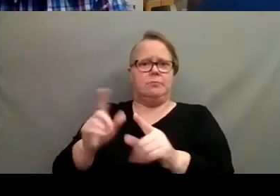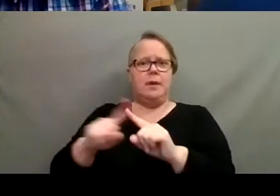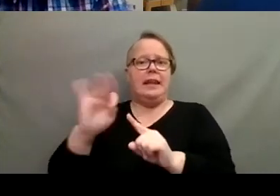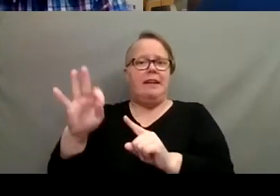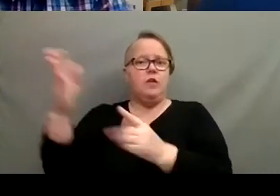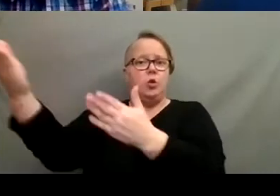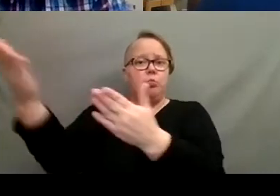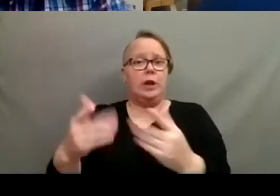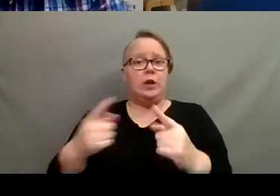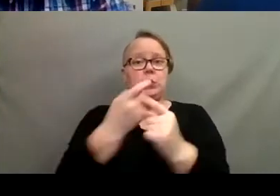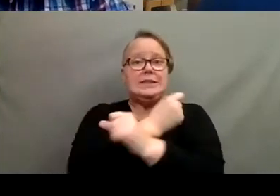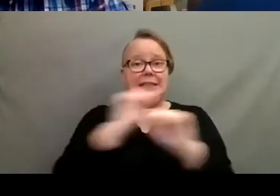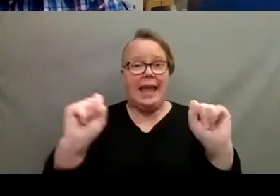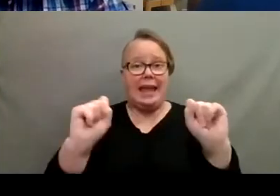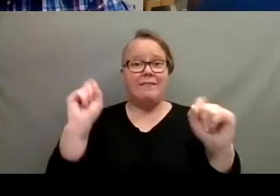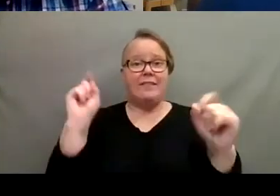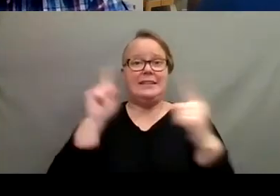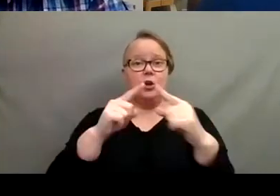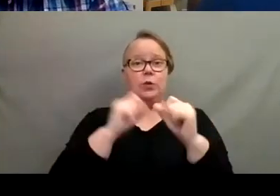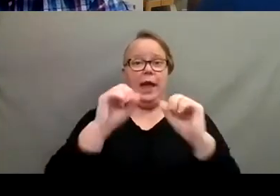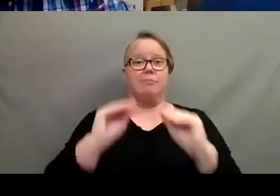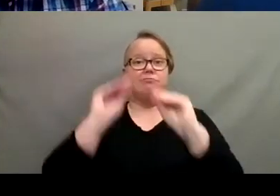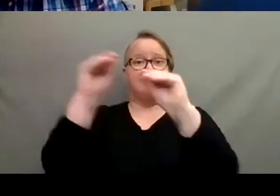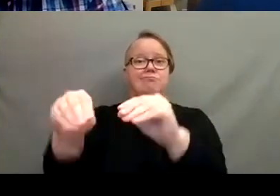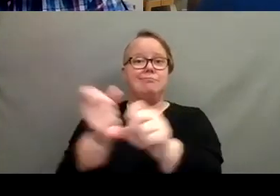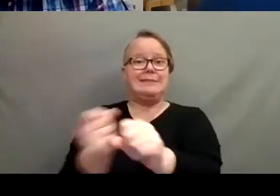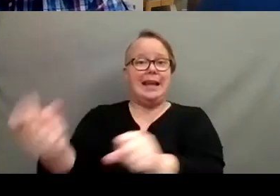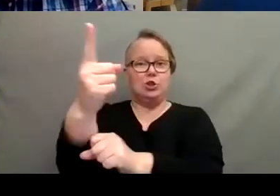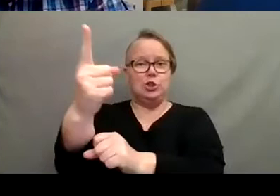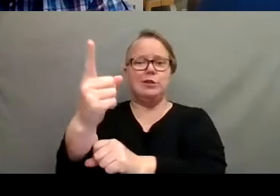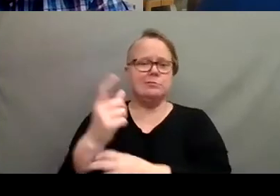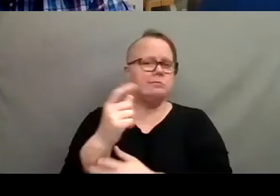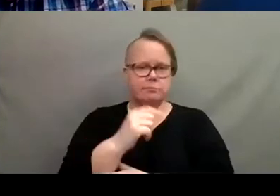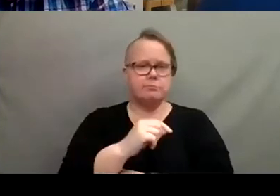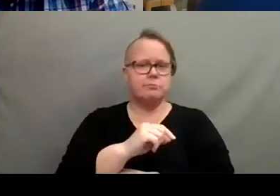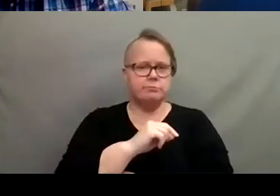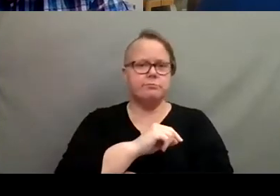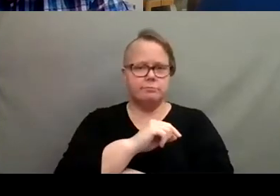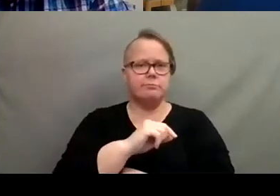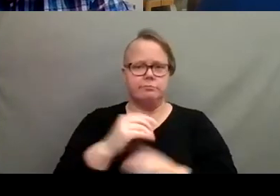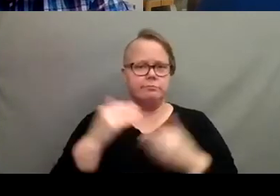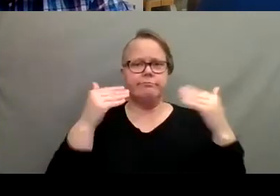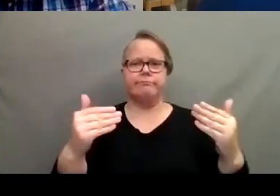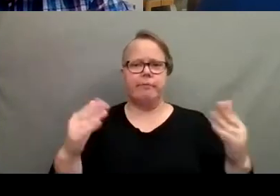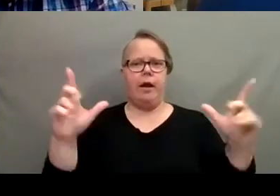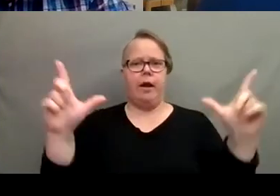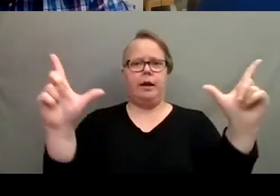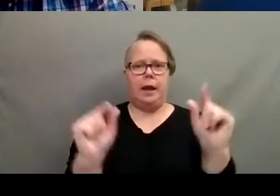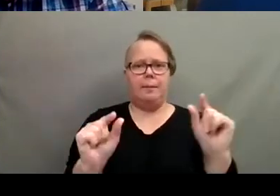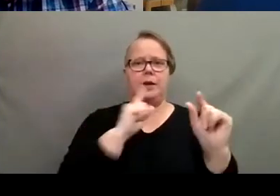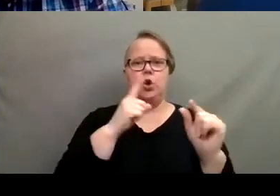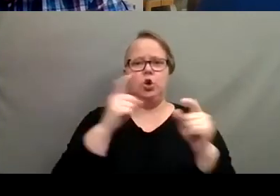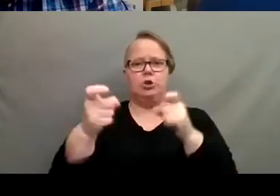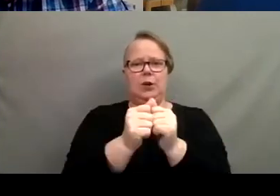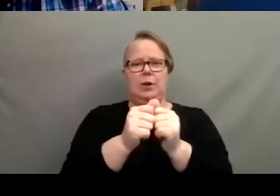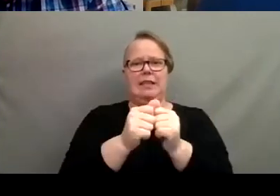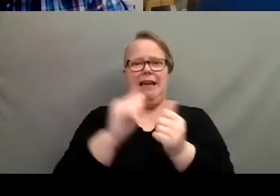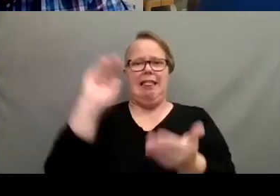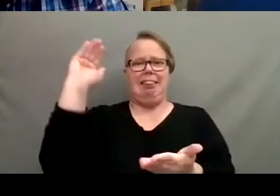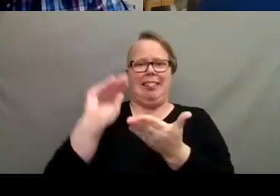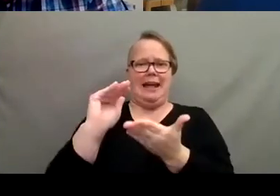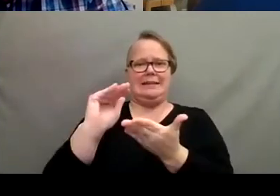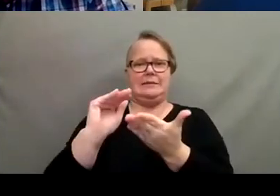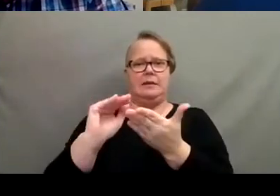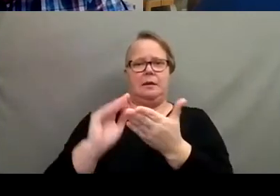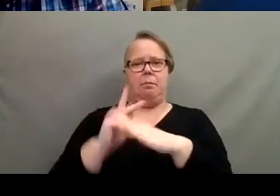to save it until you can put it back out for the next season, then I would just cut it back so that you're dealing with less, less plant